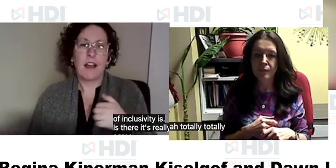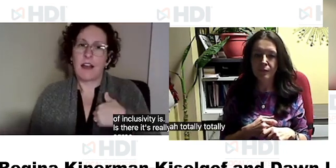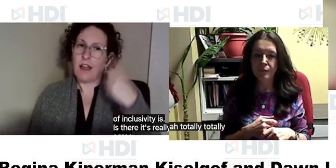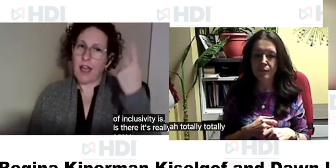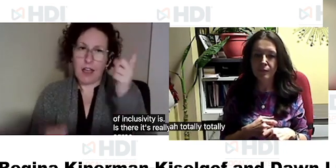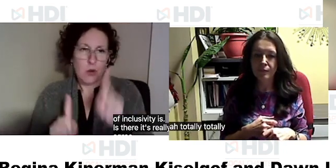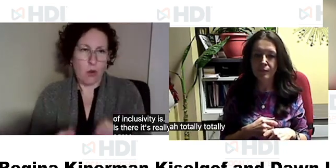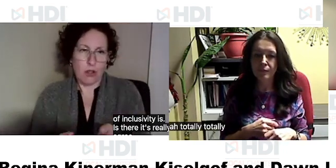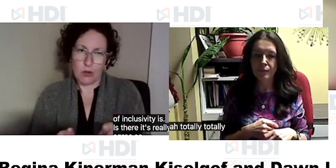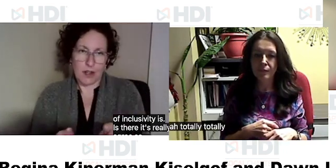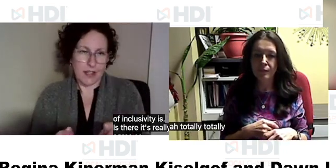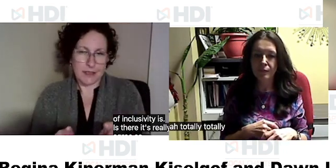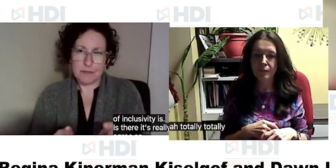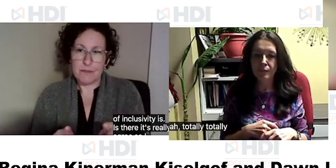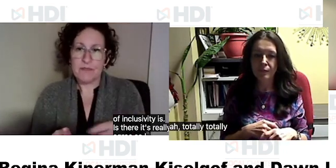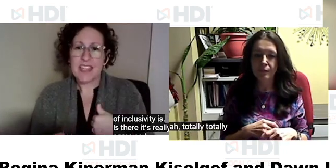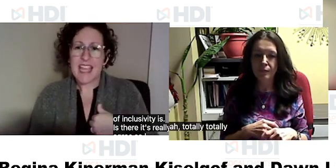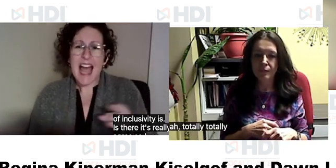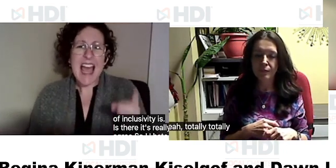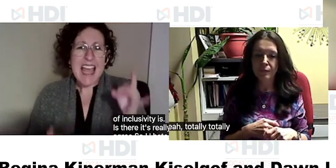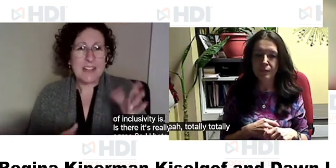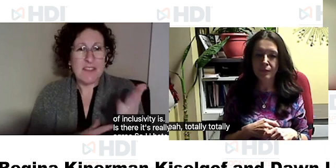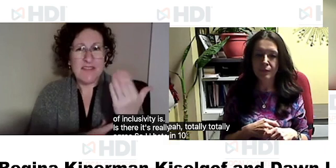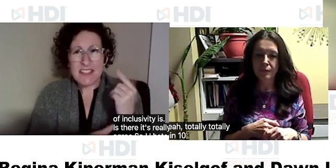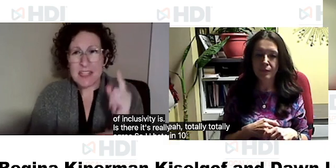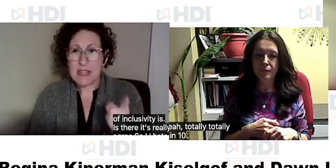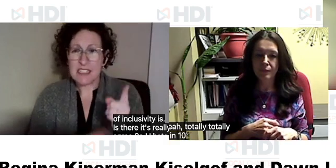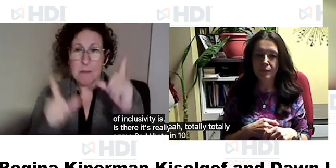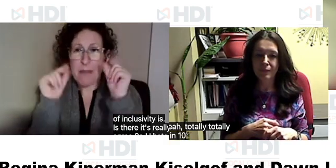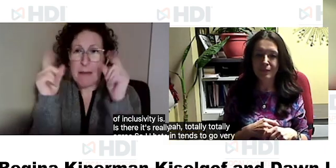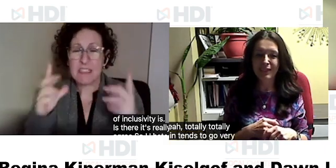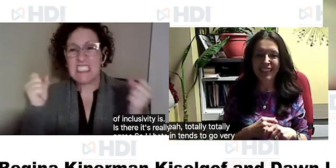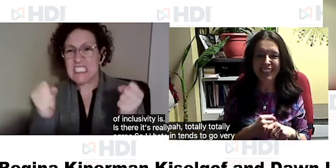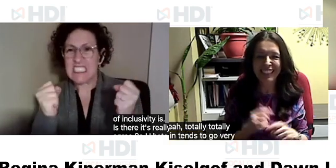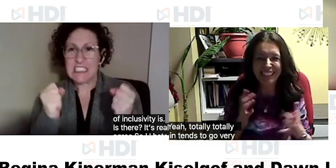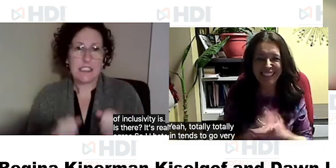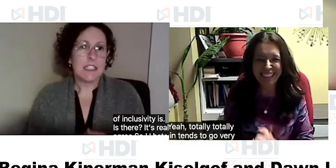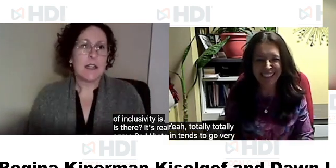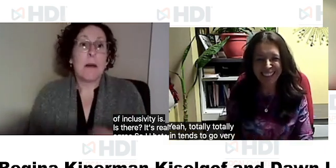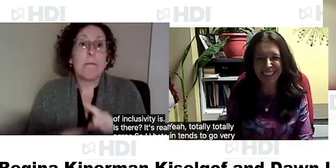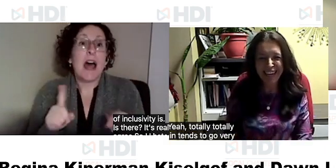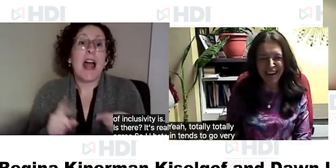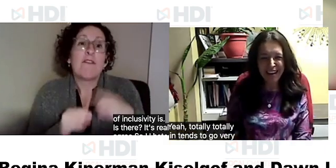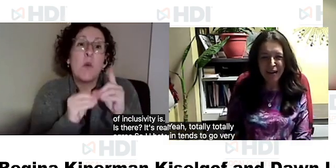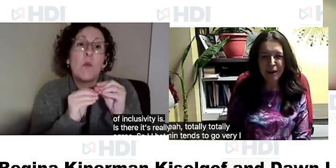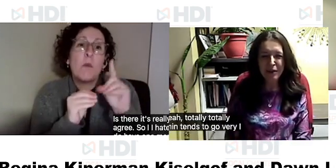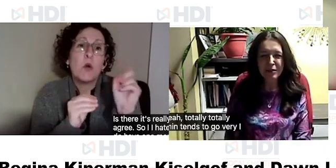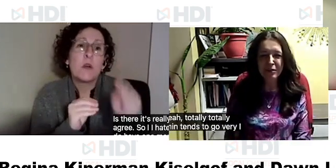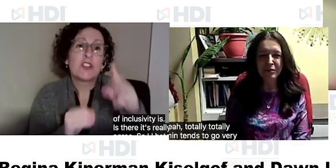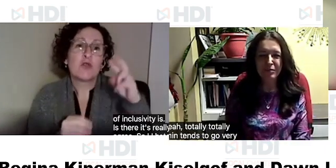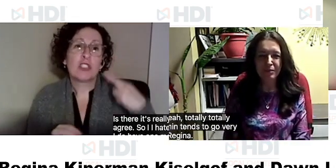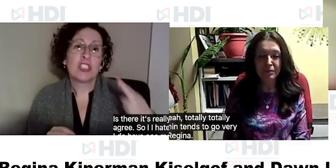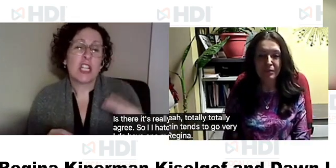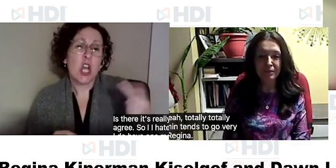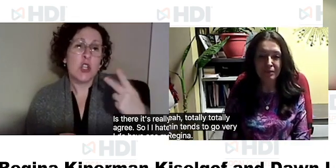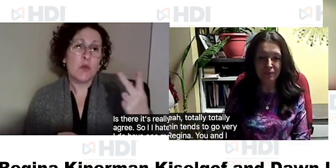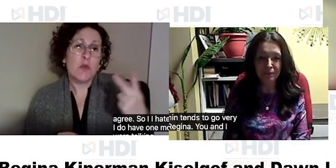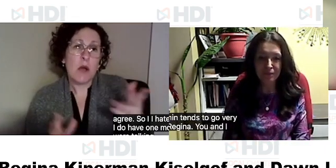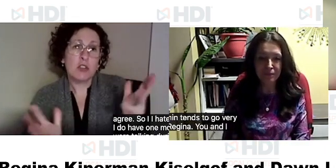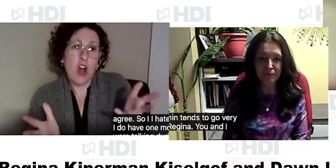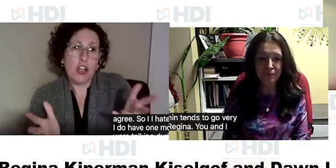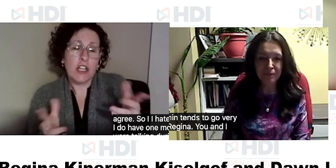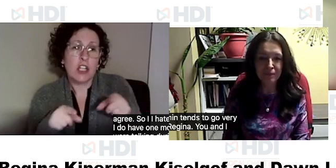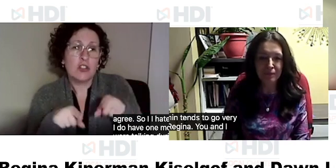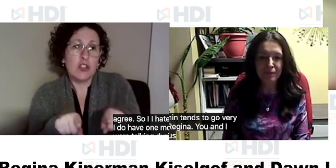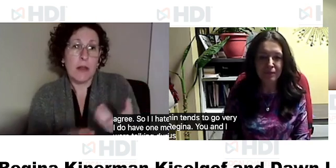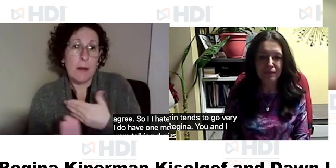so i hate that this 15 minutes tends to go very quickly but um i do have one more question regina you and i were talking um during the pre